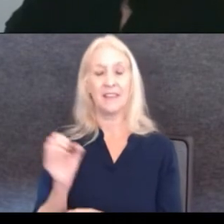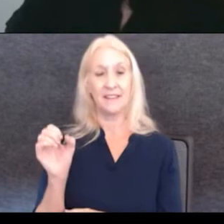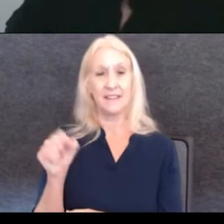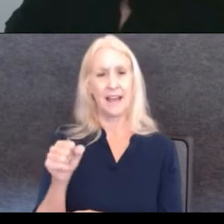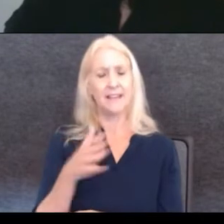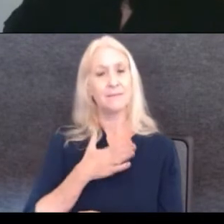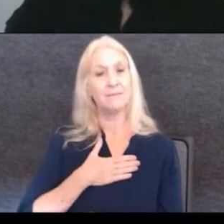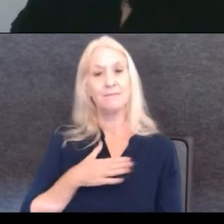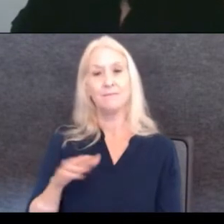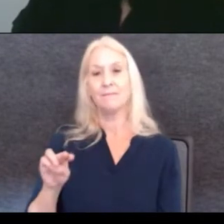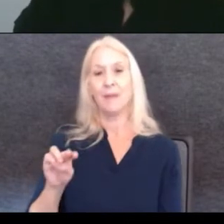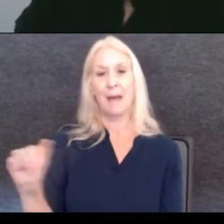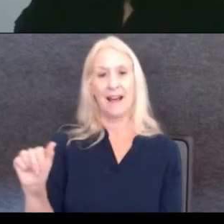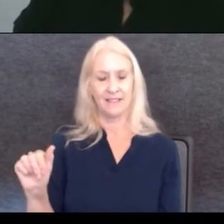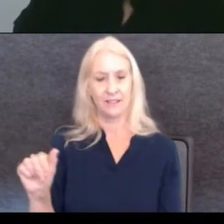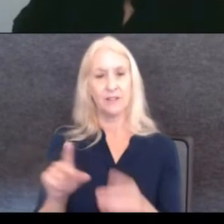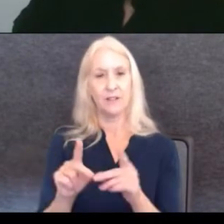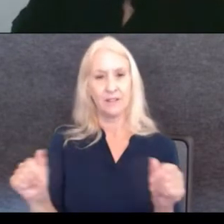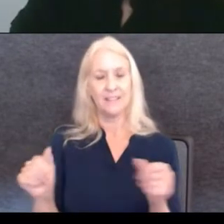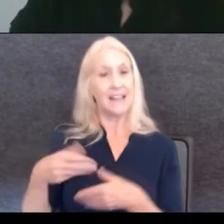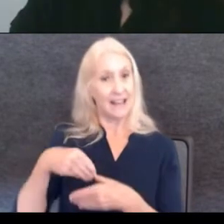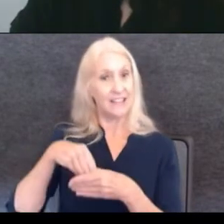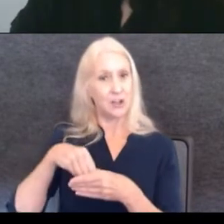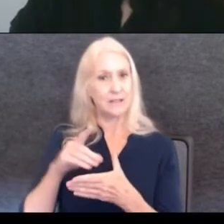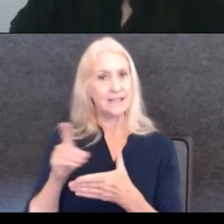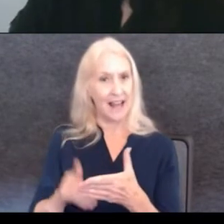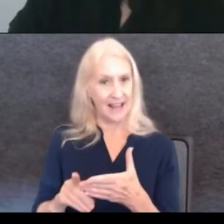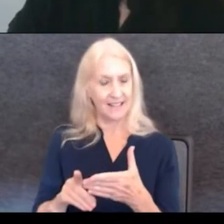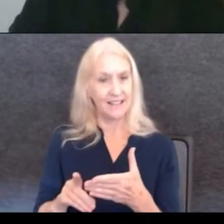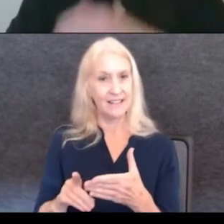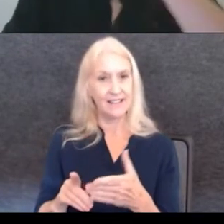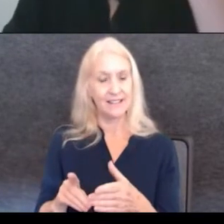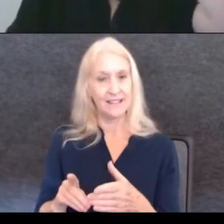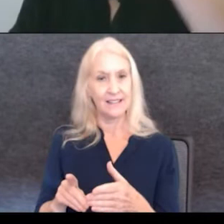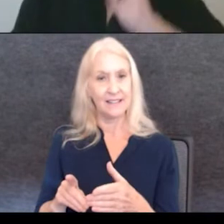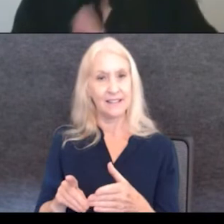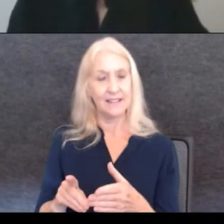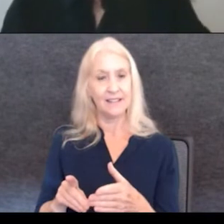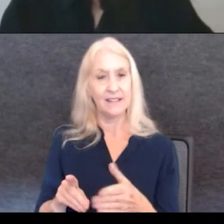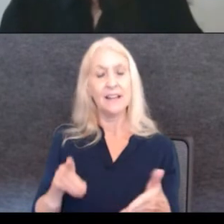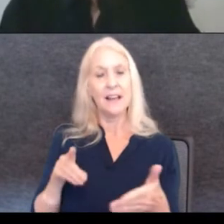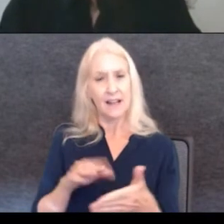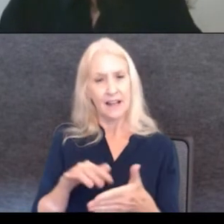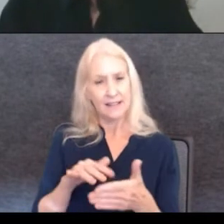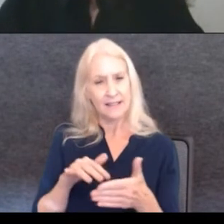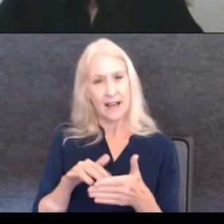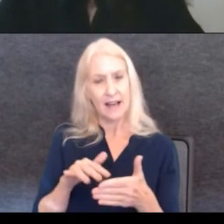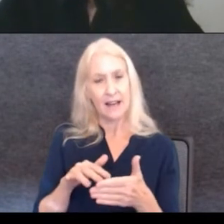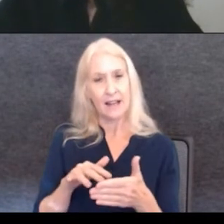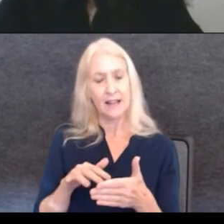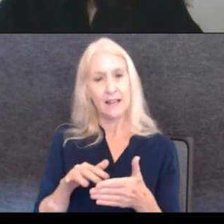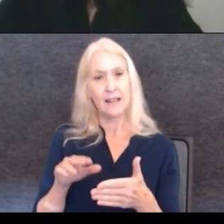master's, uh, is in interior design. Uh, I, I studied in, in Milan